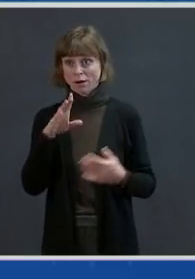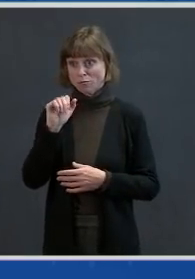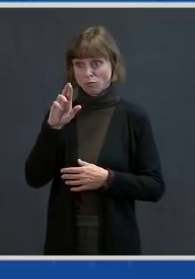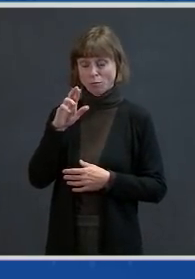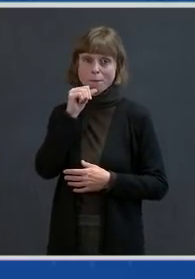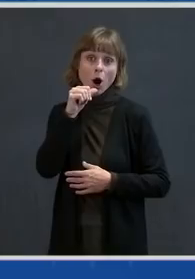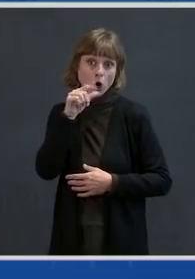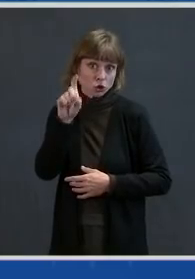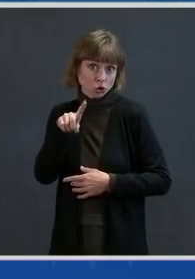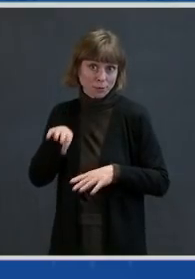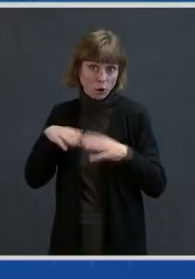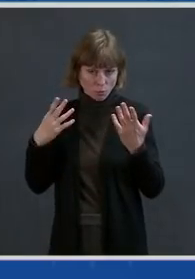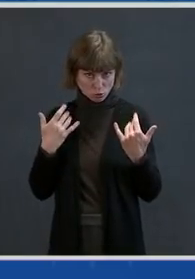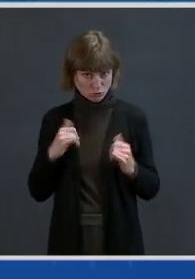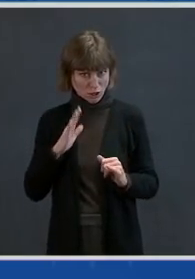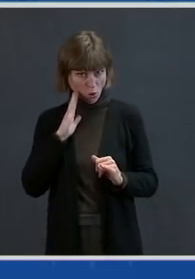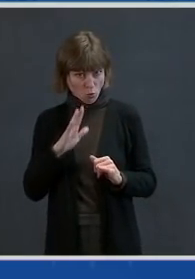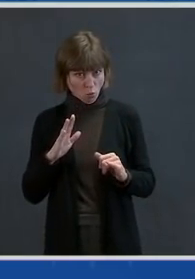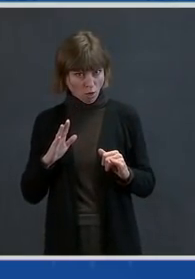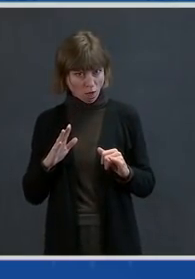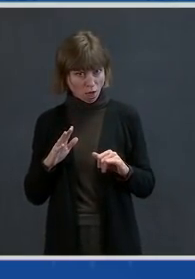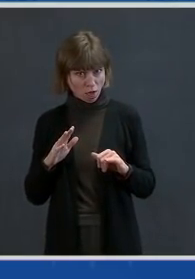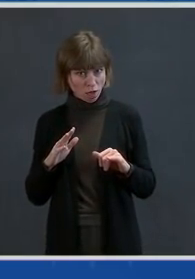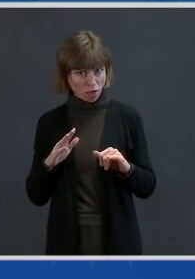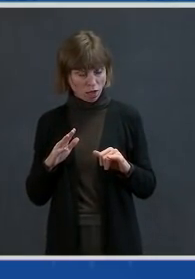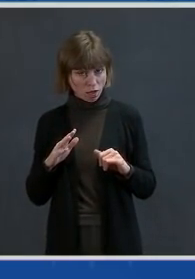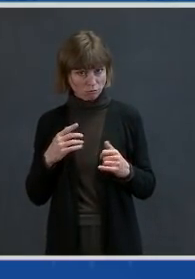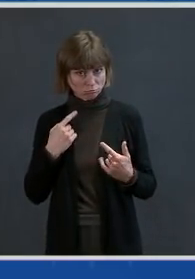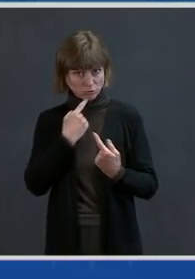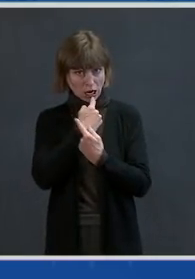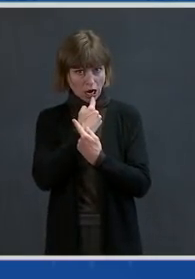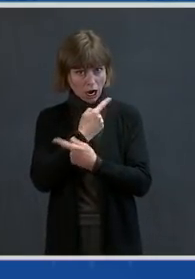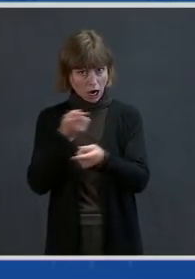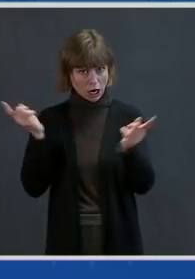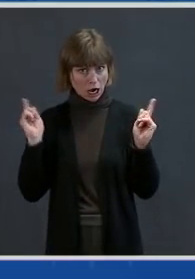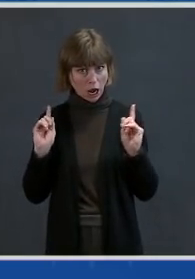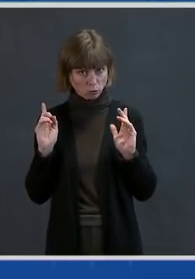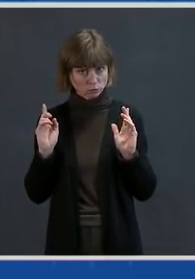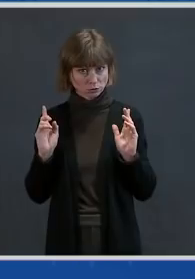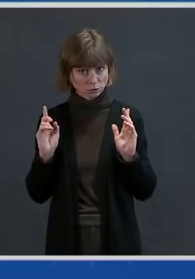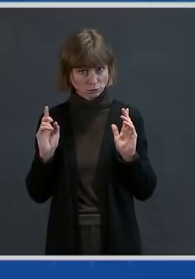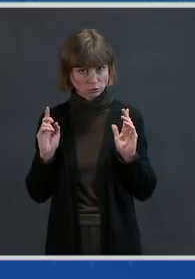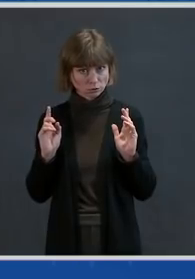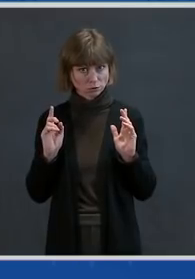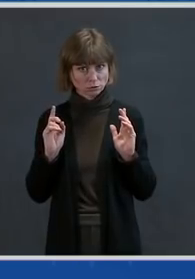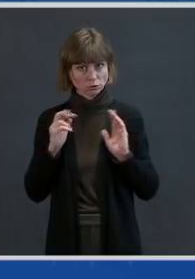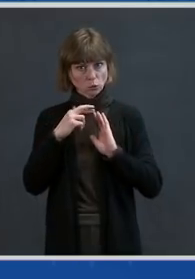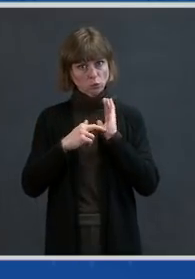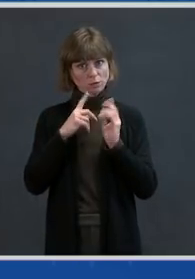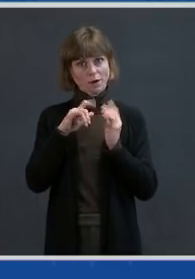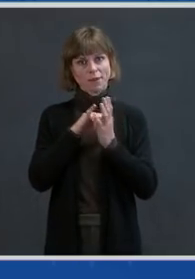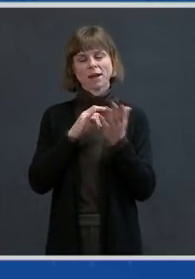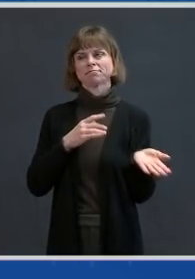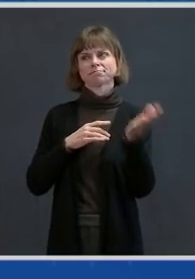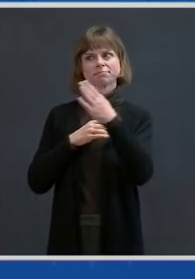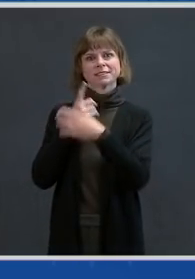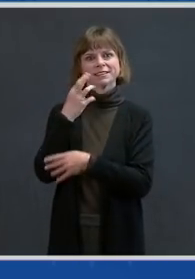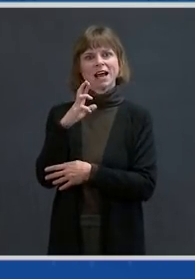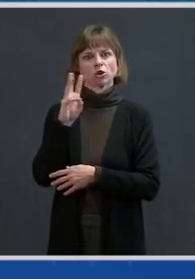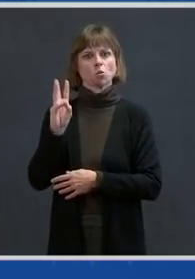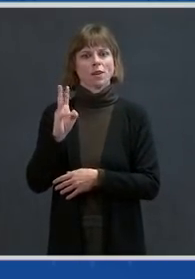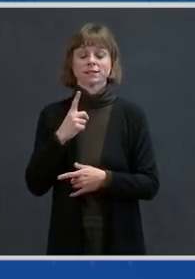you know, guidance on that? Thank you. Mr. Let me begin with Dr. Walensky. Dr. Yeah, thank you very much for that question.